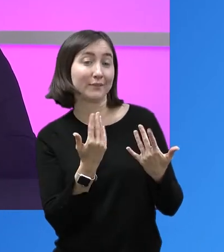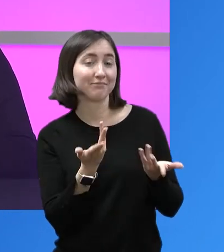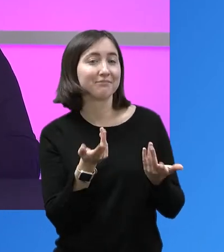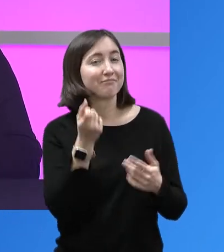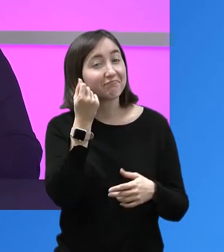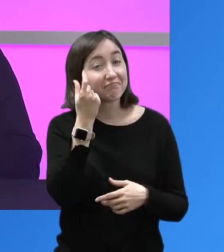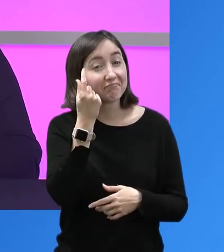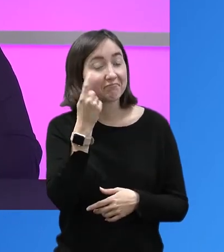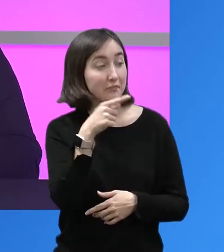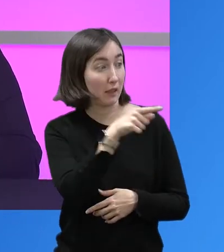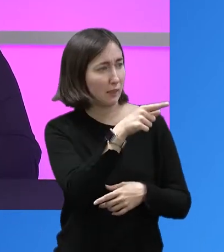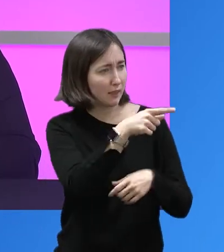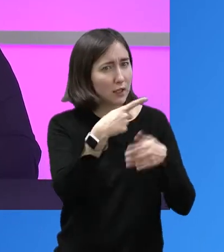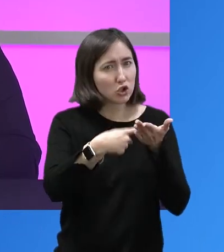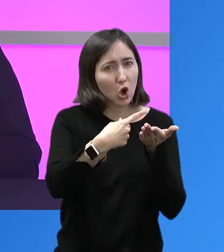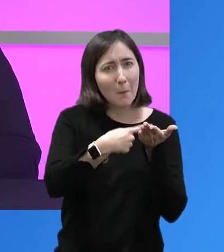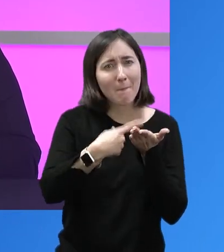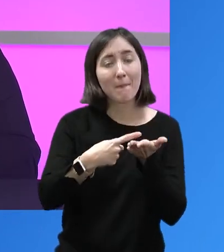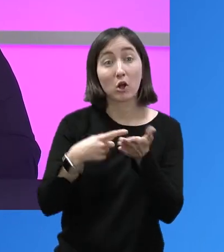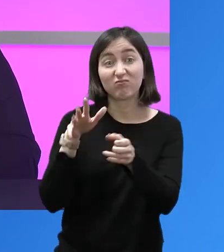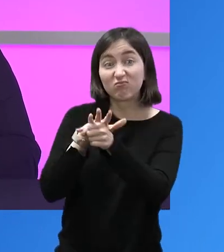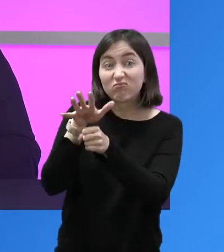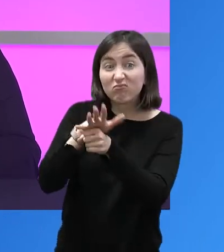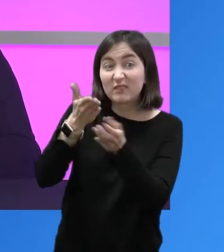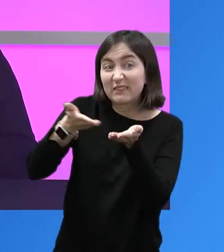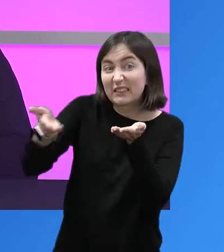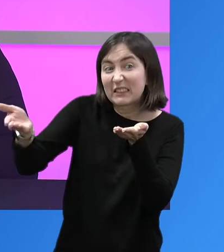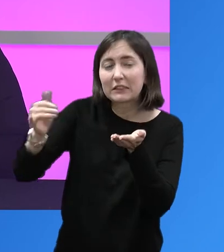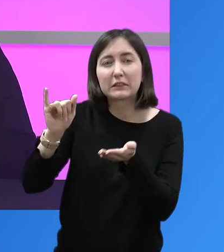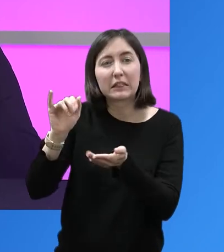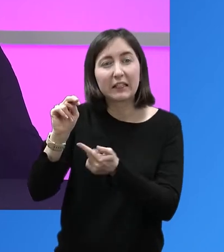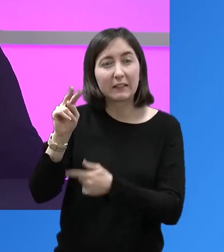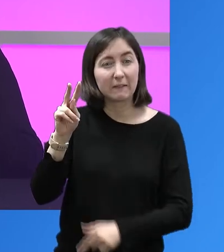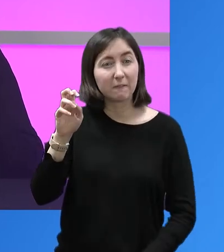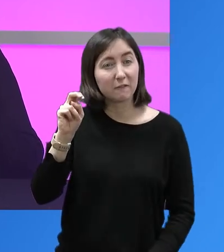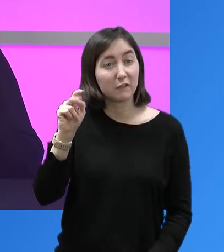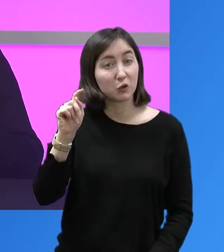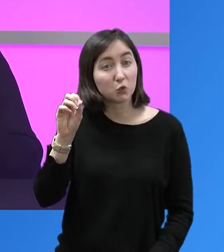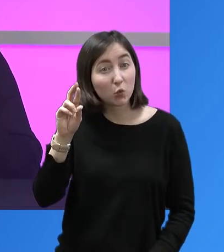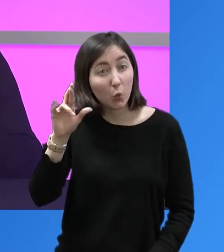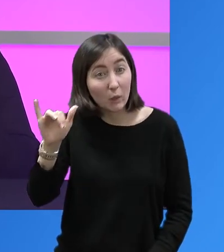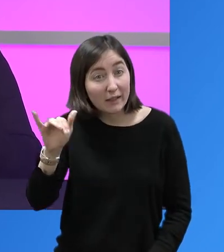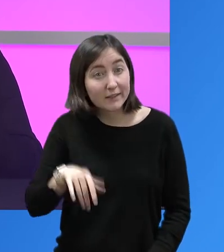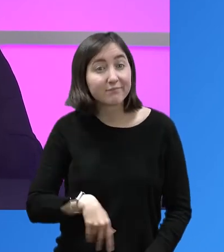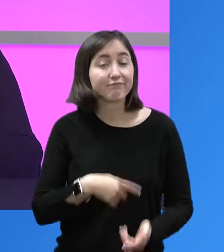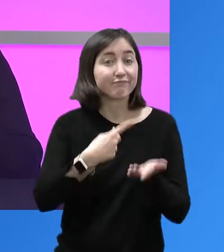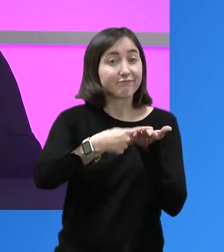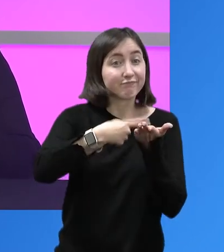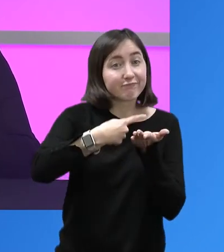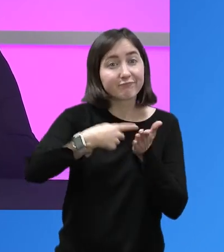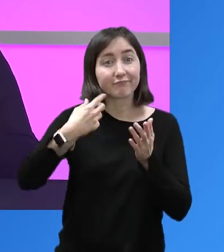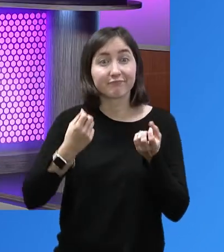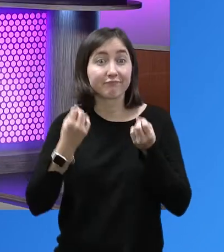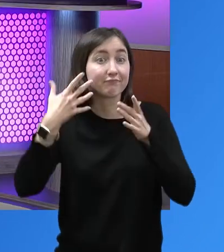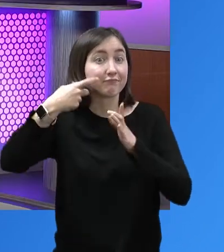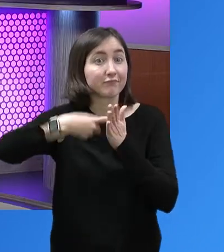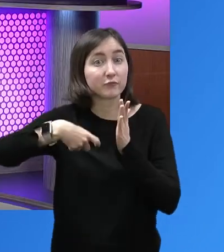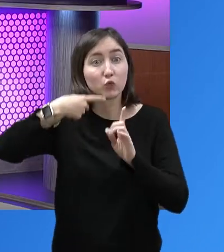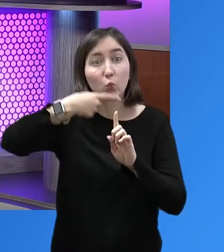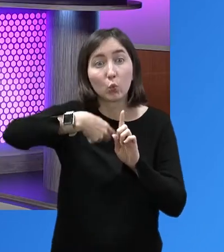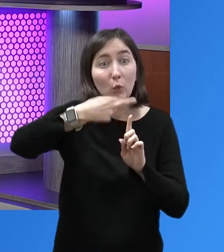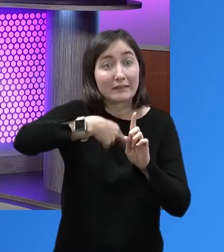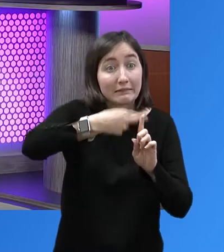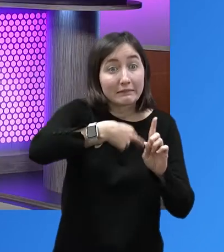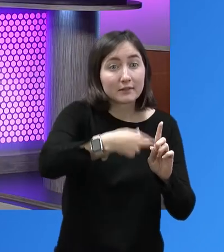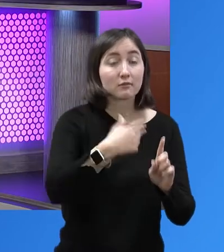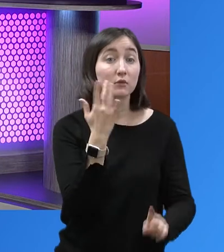noticed too, they had to talk about, they talked about inventory. They talked about their rent. Because it was just them two that owned this business and had to take